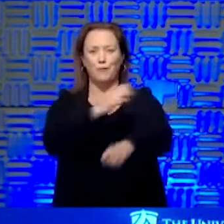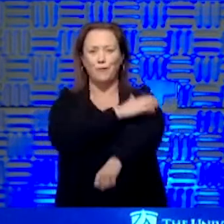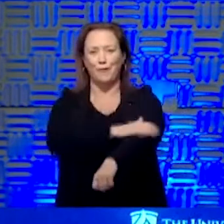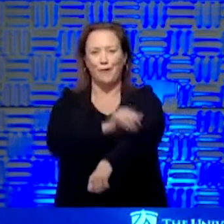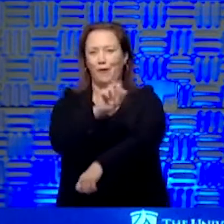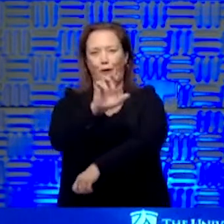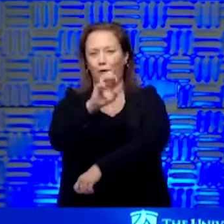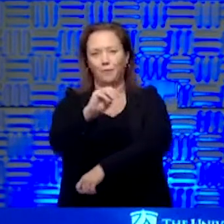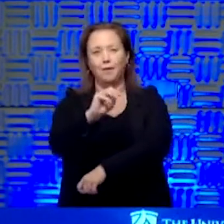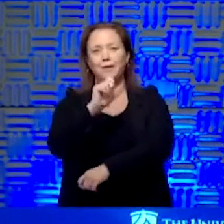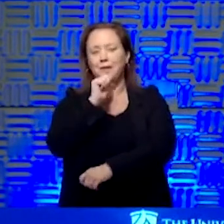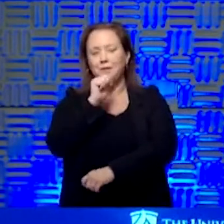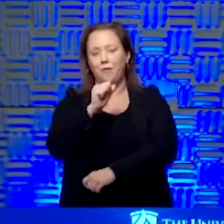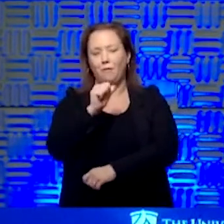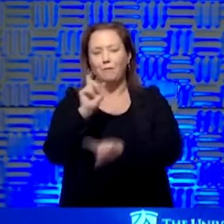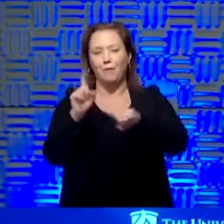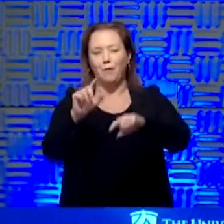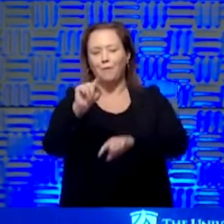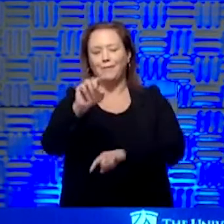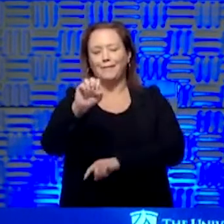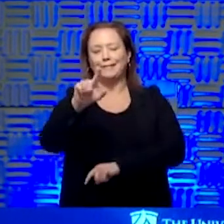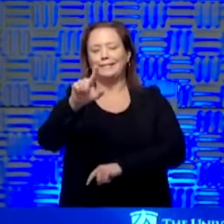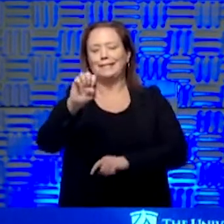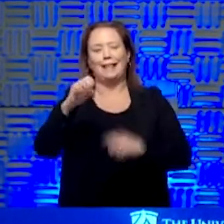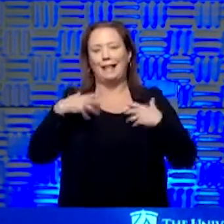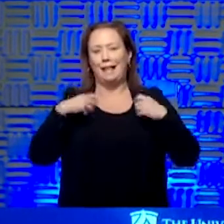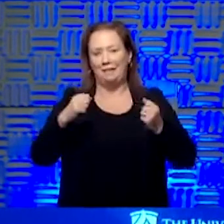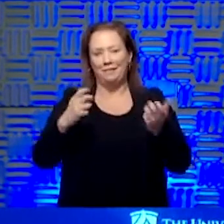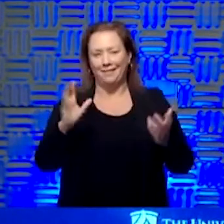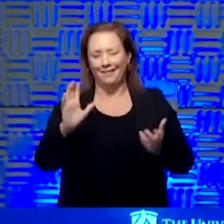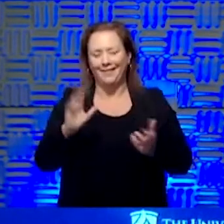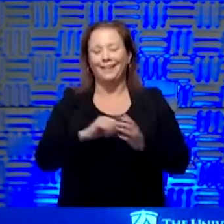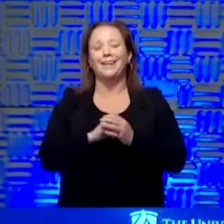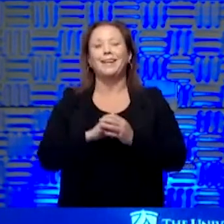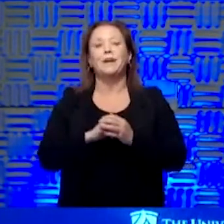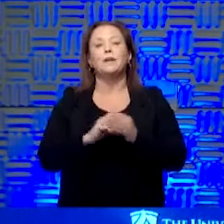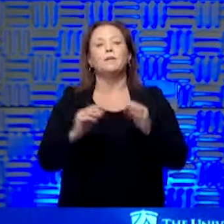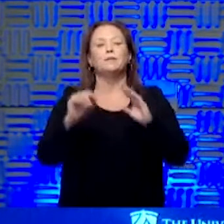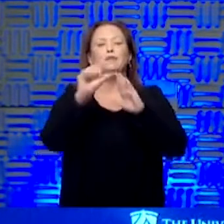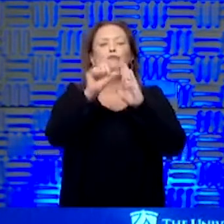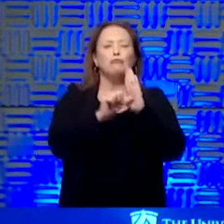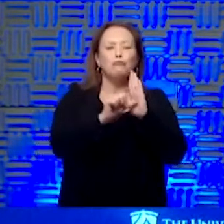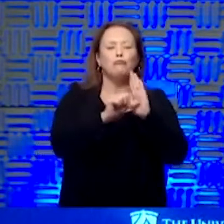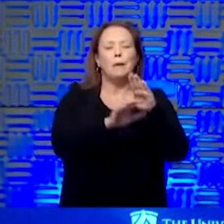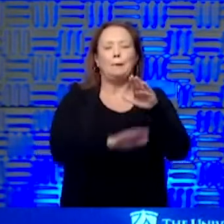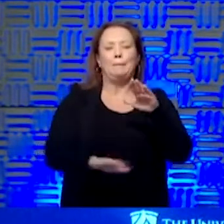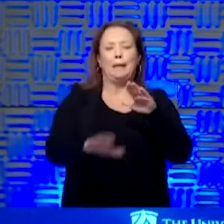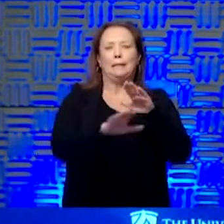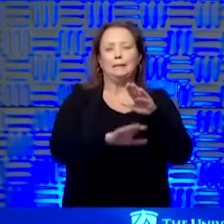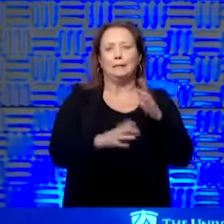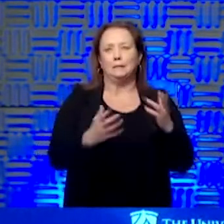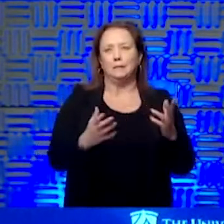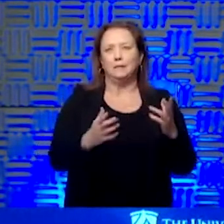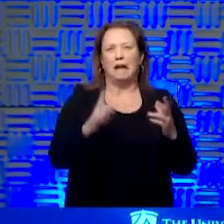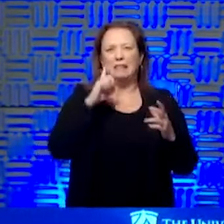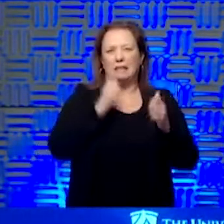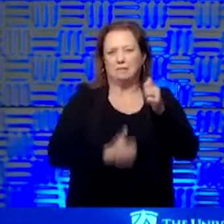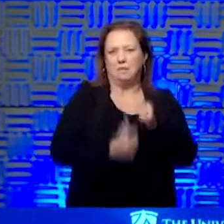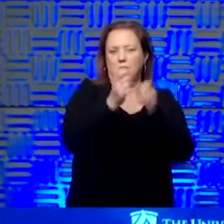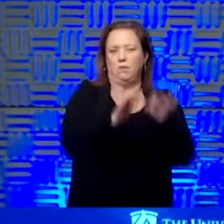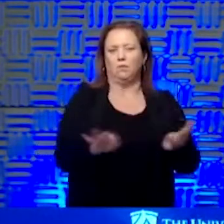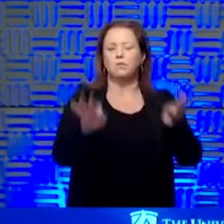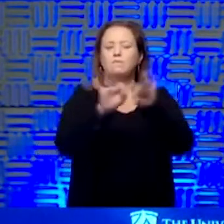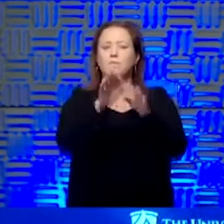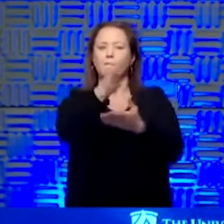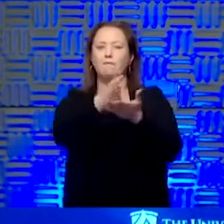that's probably not going to be a great telehealth visit. So, there are things that are more surgical in nature. I think that's really one of the most important